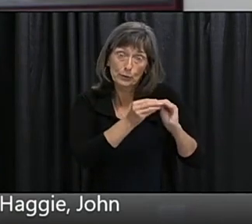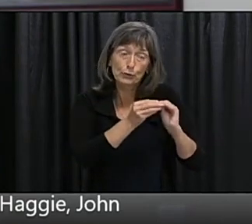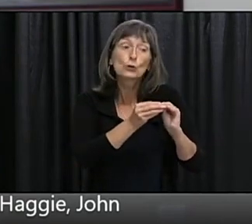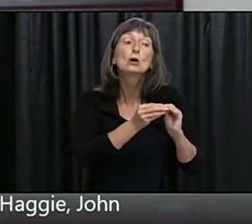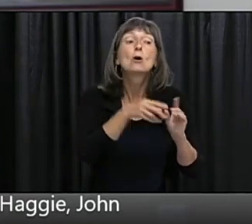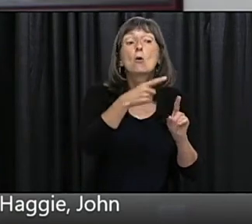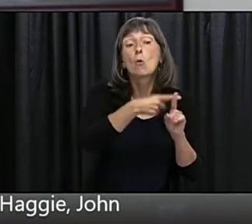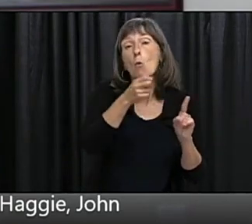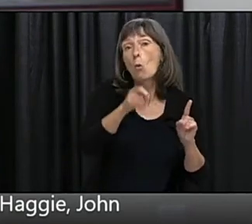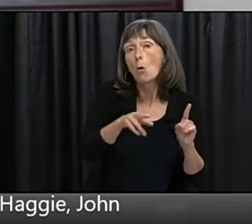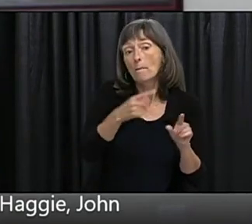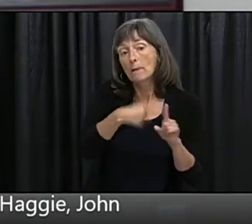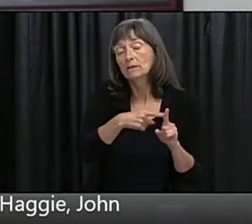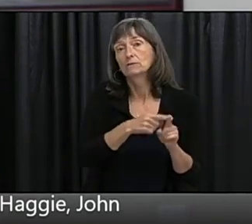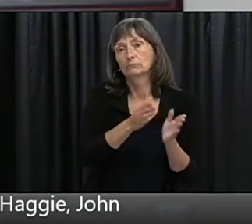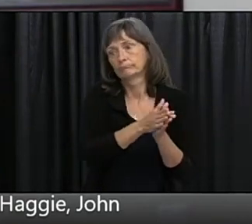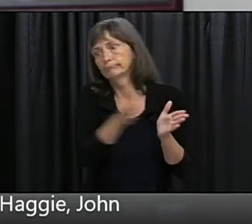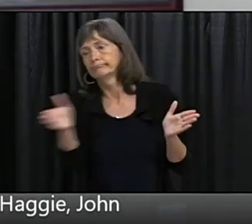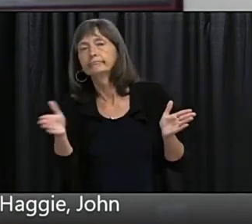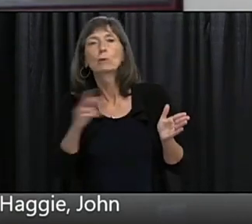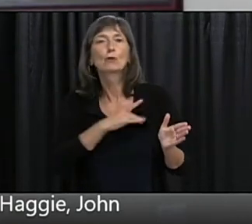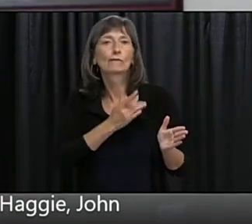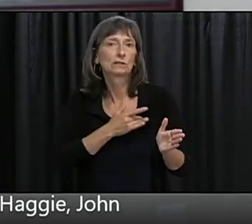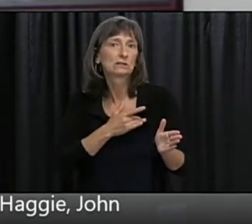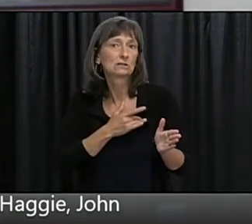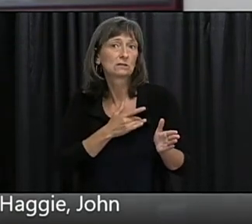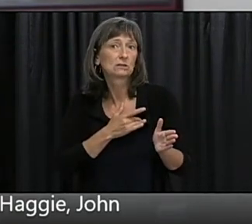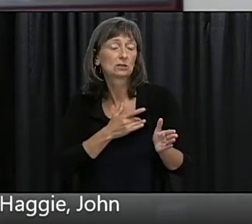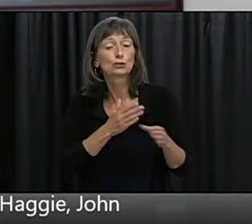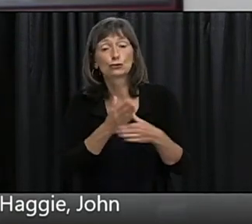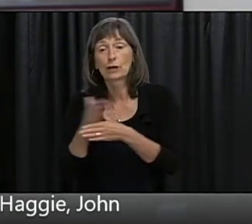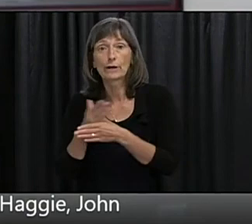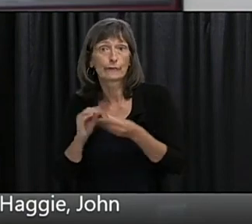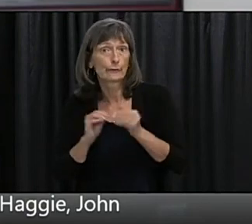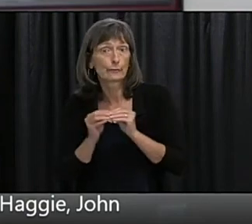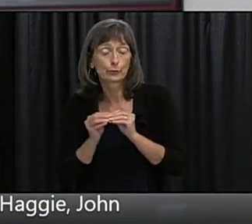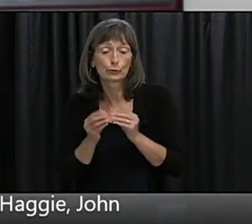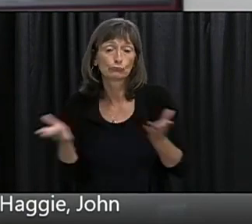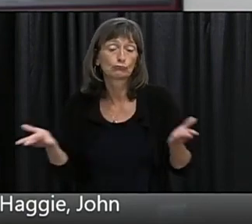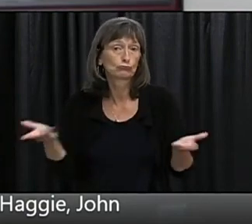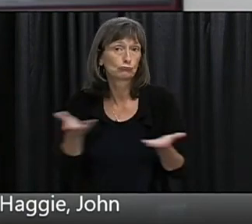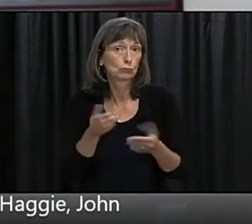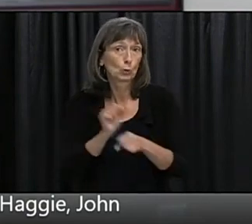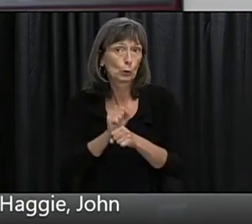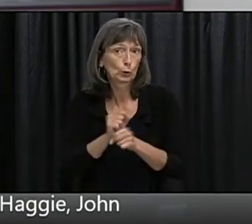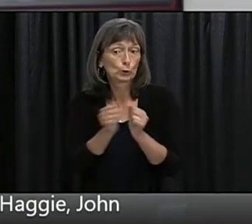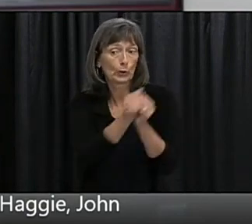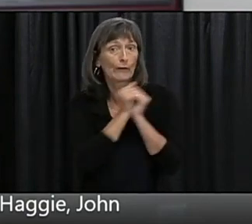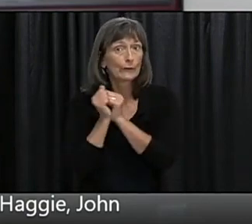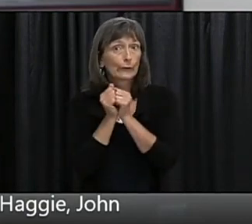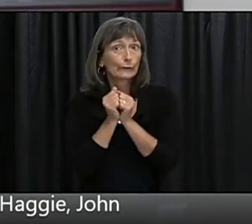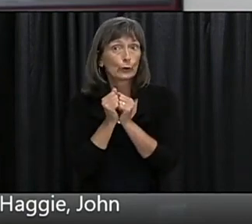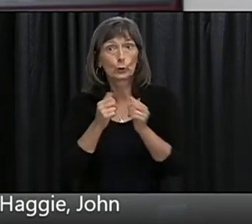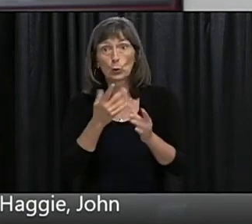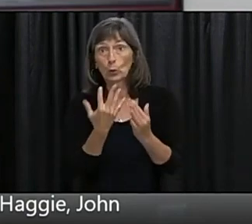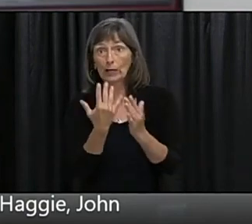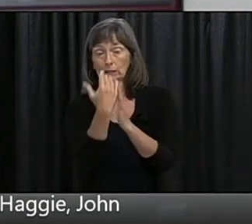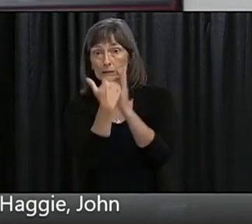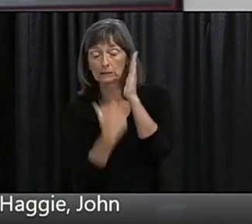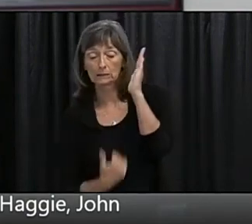they're bringing to the table and I think that's this time next week in actual fact so I know from the point of view of our wait list coordinator